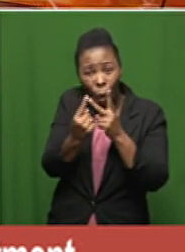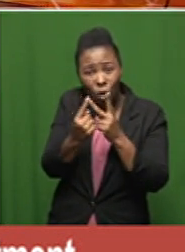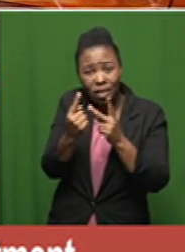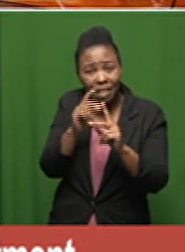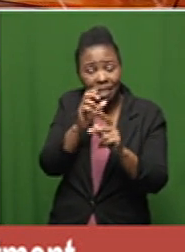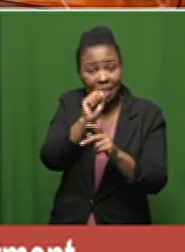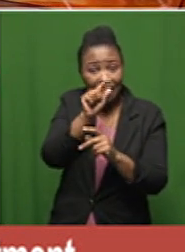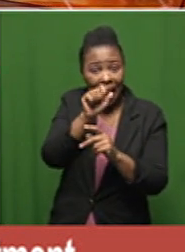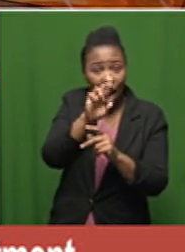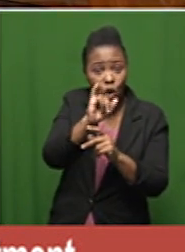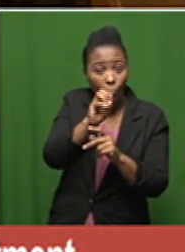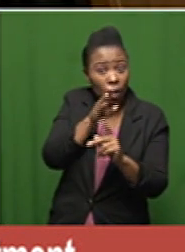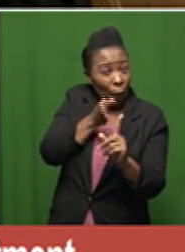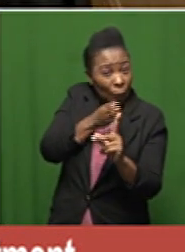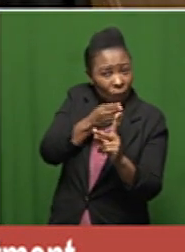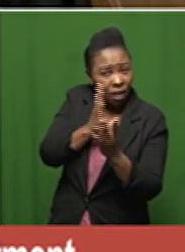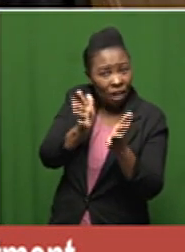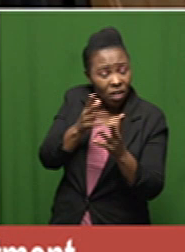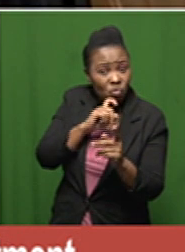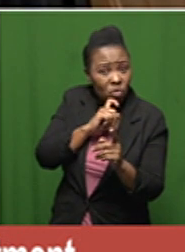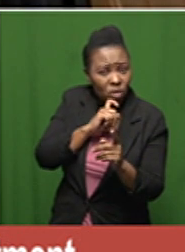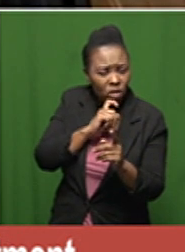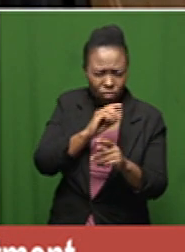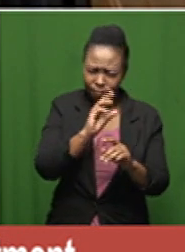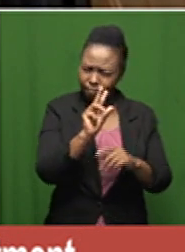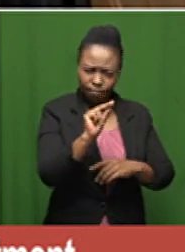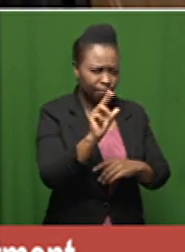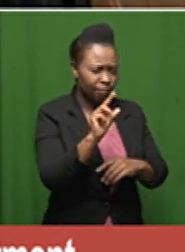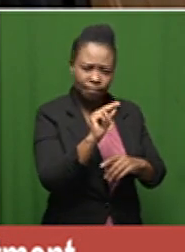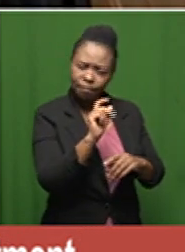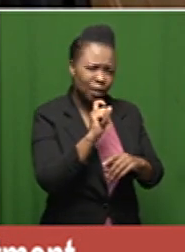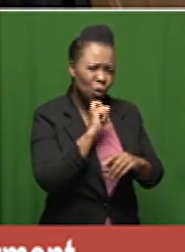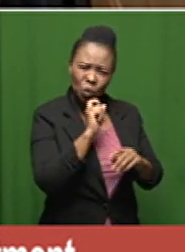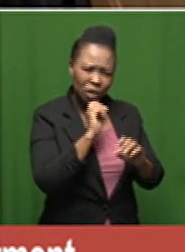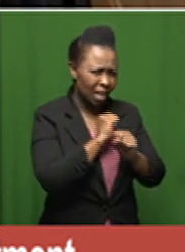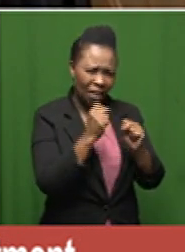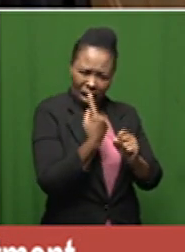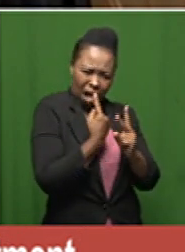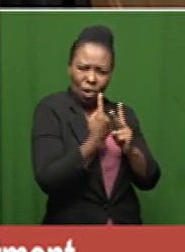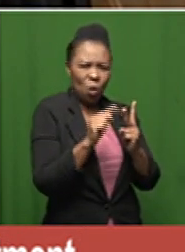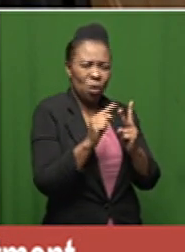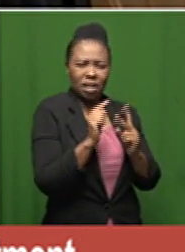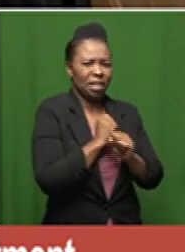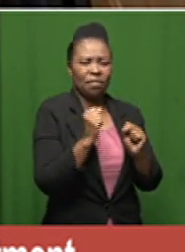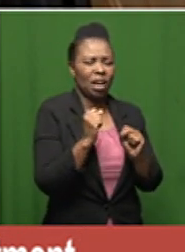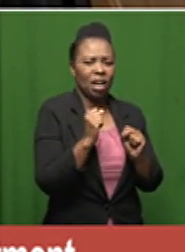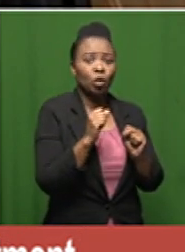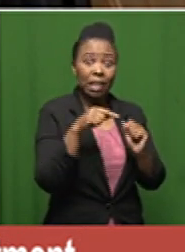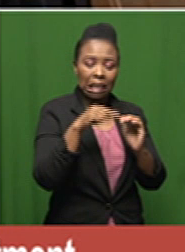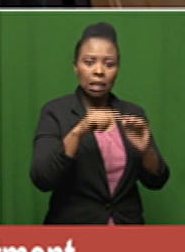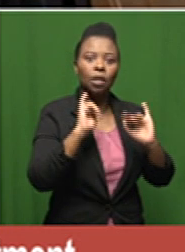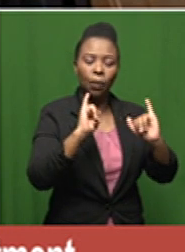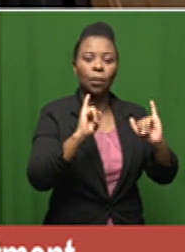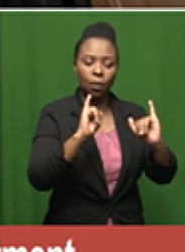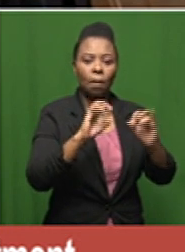no no as far as i know it has not been used and and this is for me is the major is the major factor because